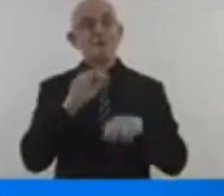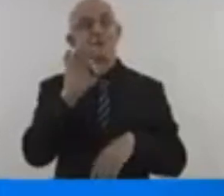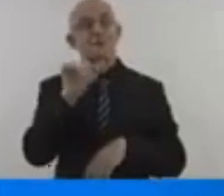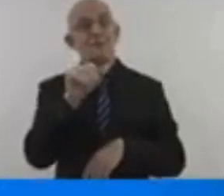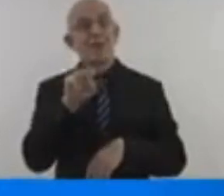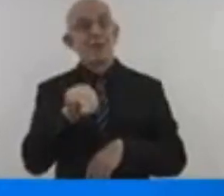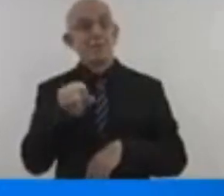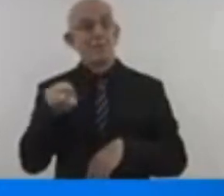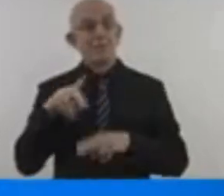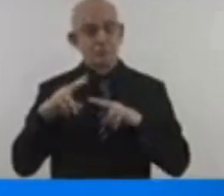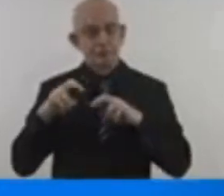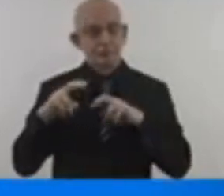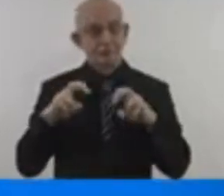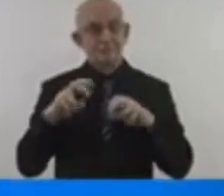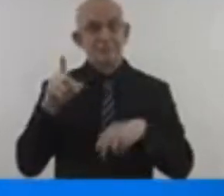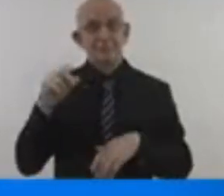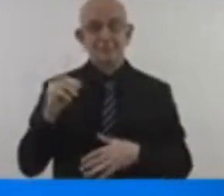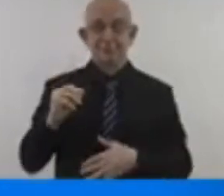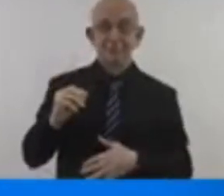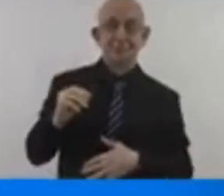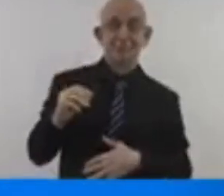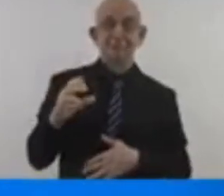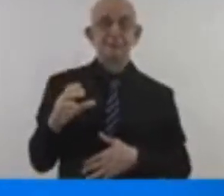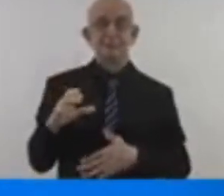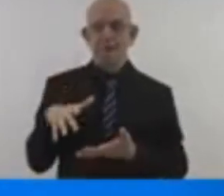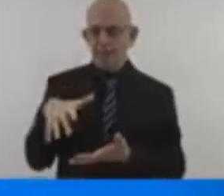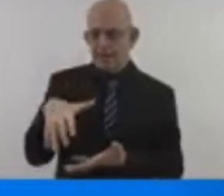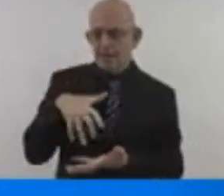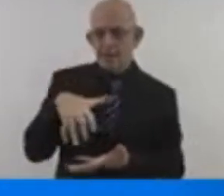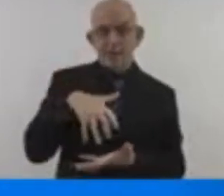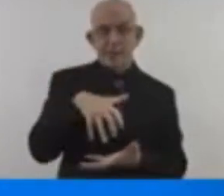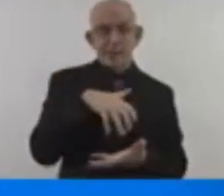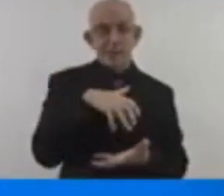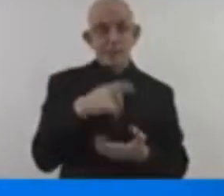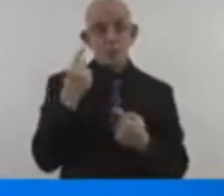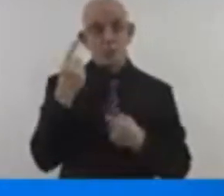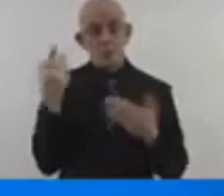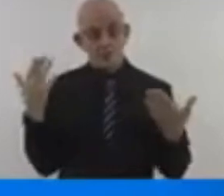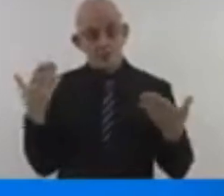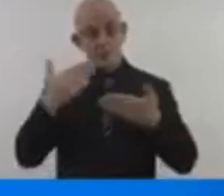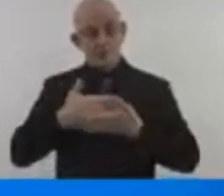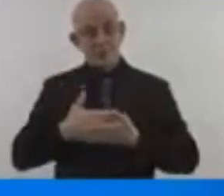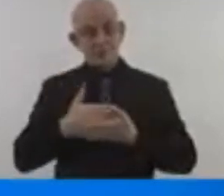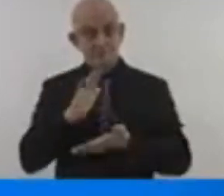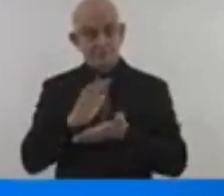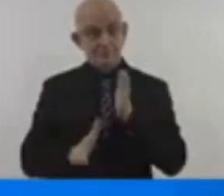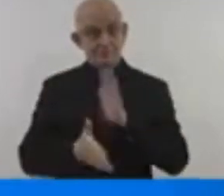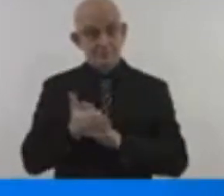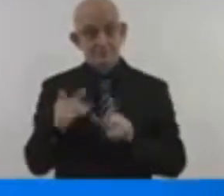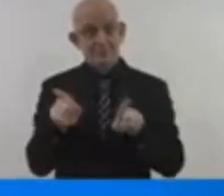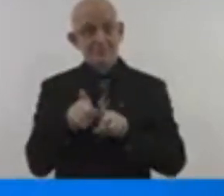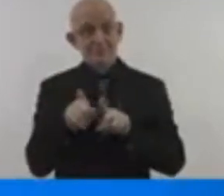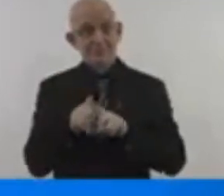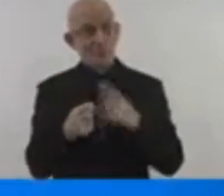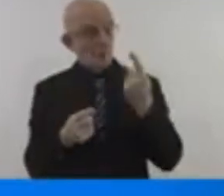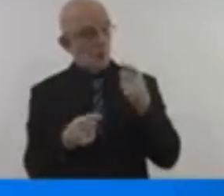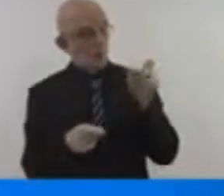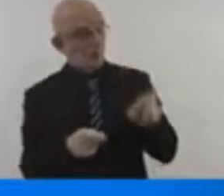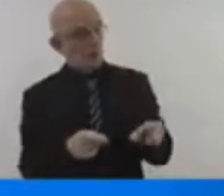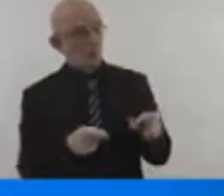every economy will face far greater fury. But there is every reason to hope.